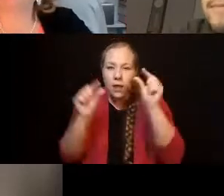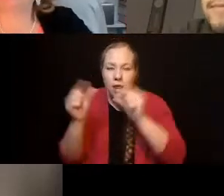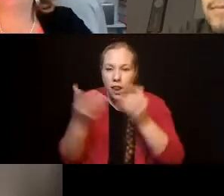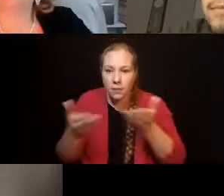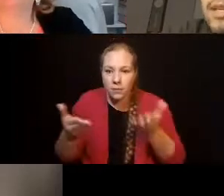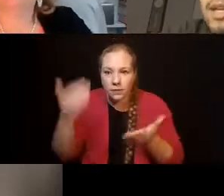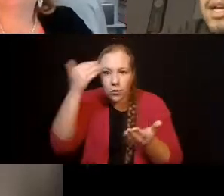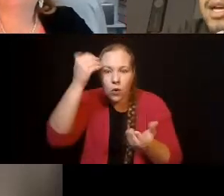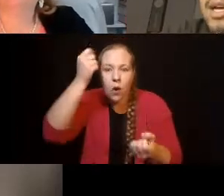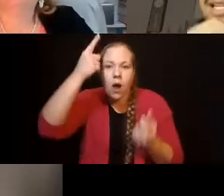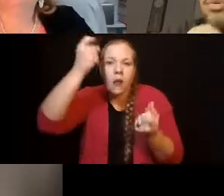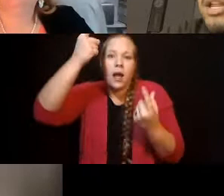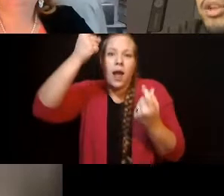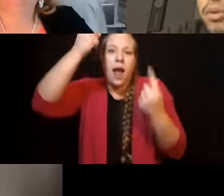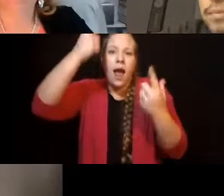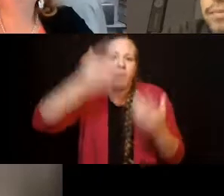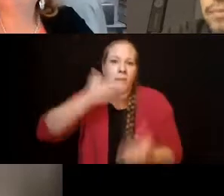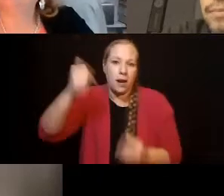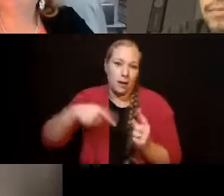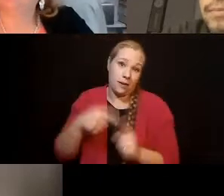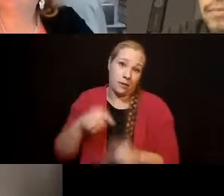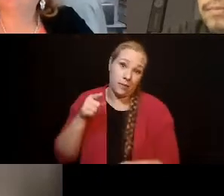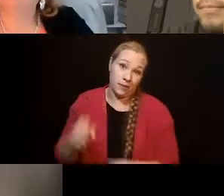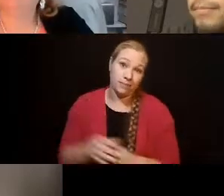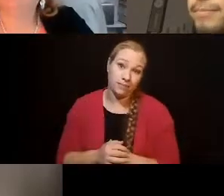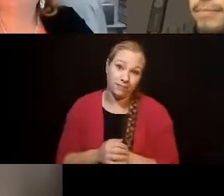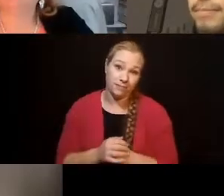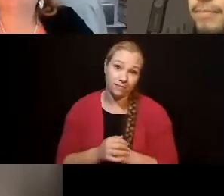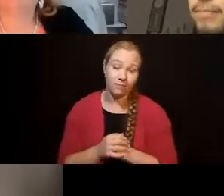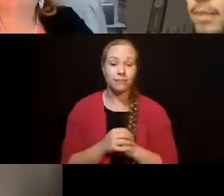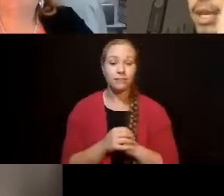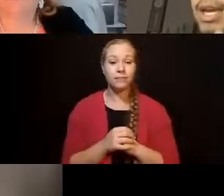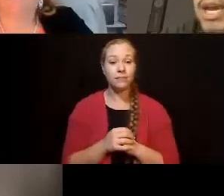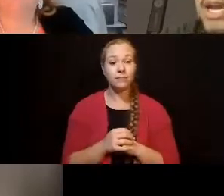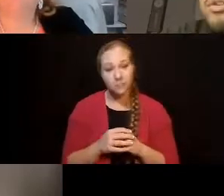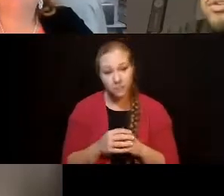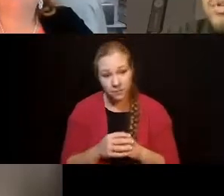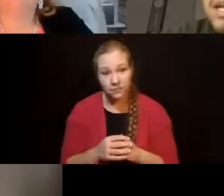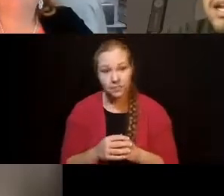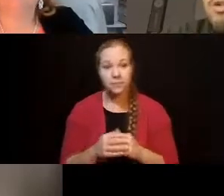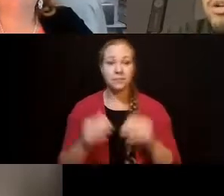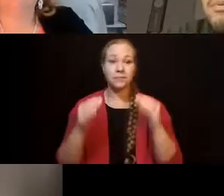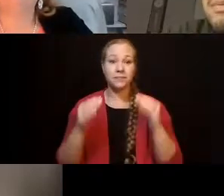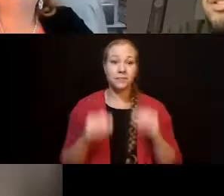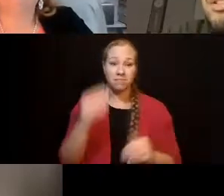Exploration. This is an area I feel like as a mom I failed.